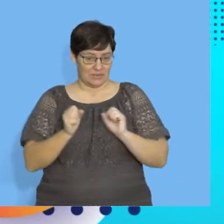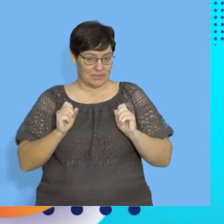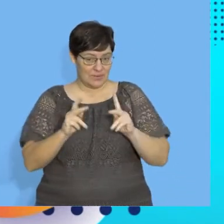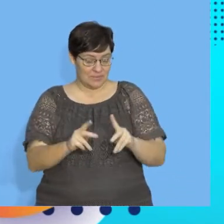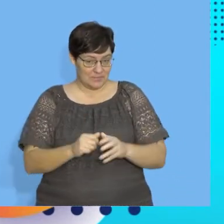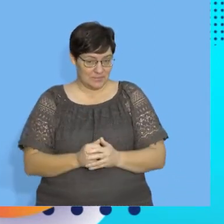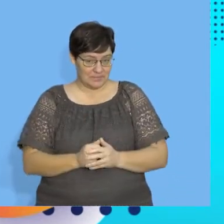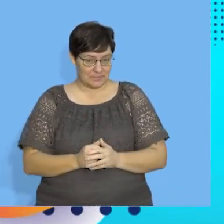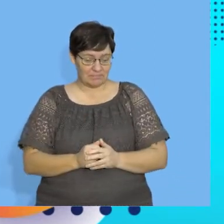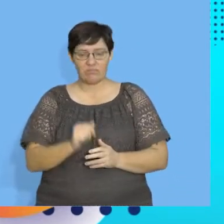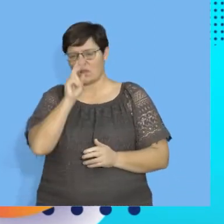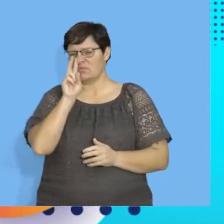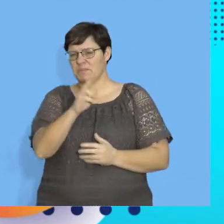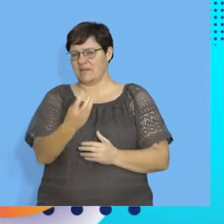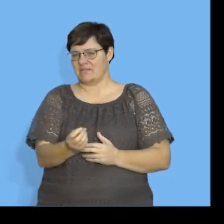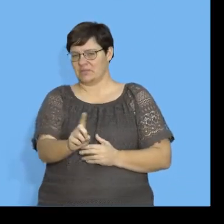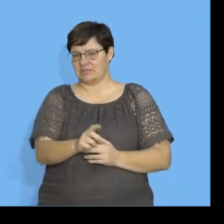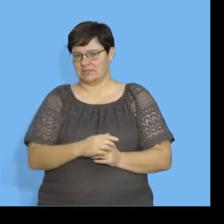Let's see what we have.